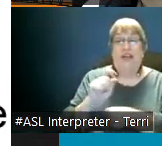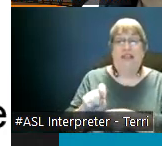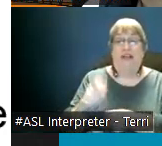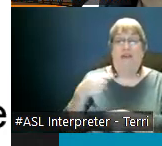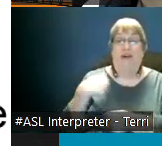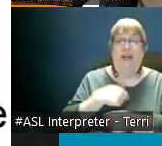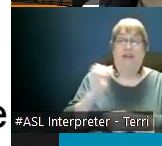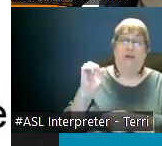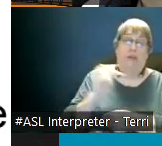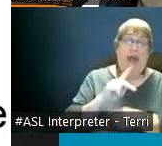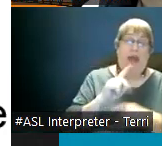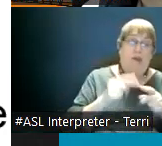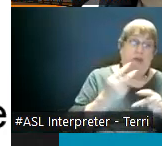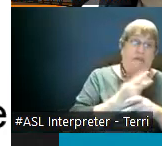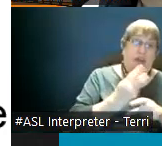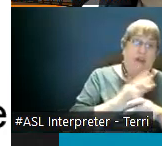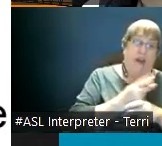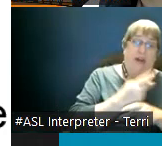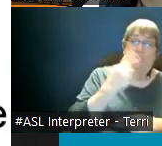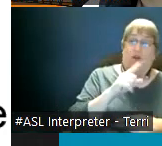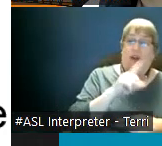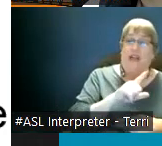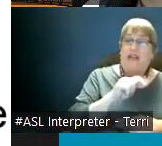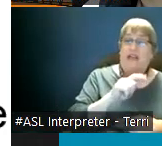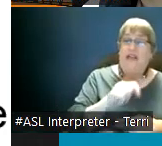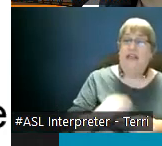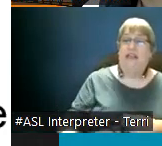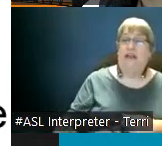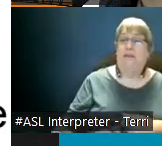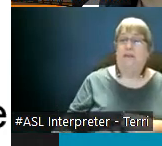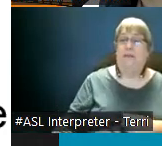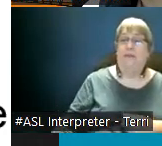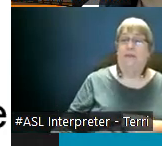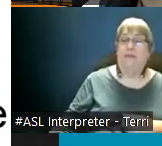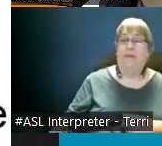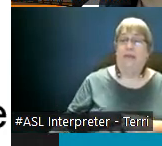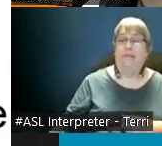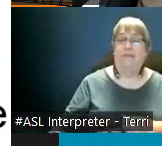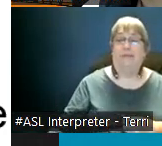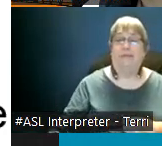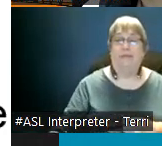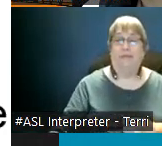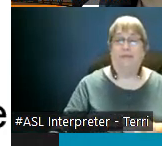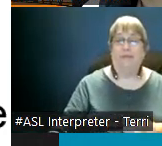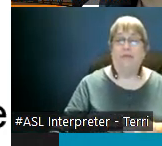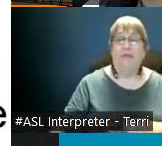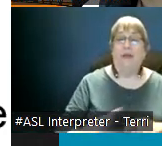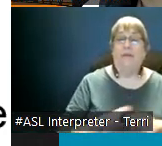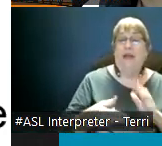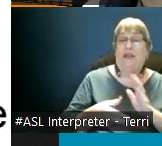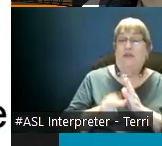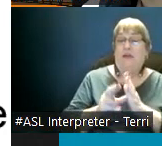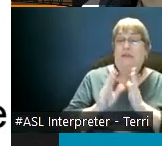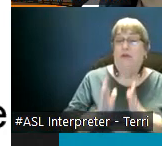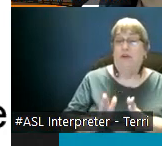go back to the drawing board a little bit for ltt's so um but uh the reviewers um but